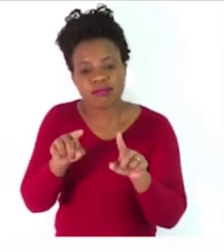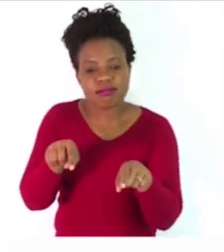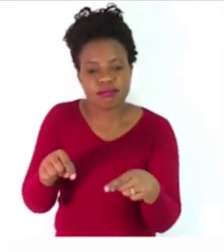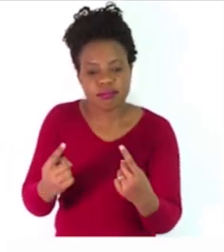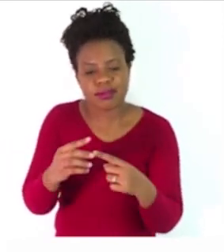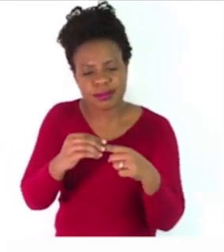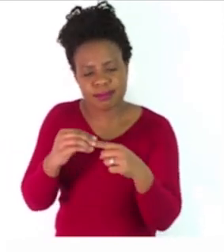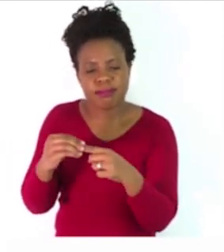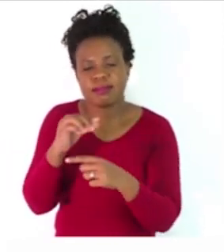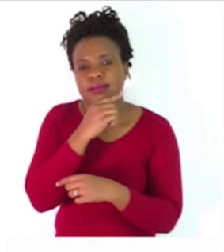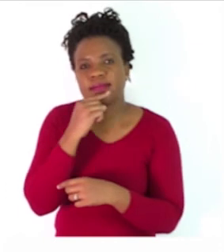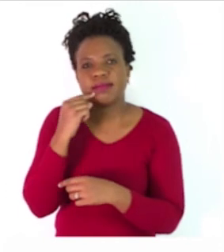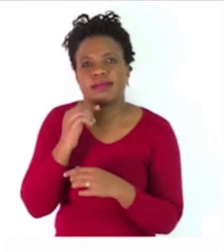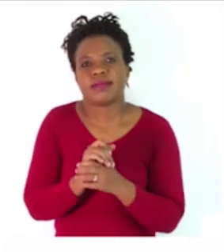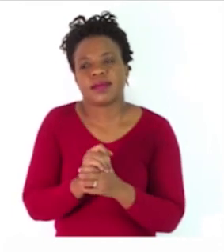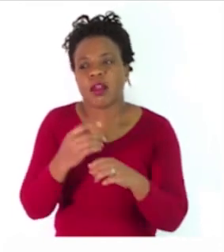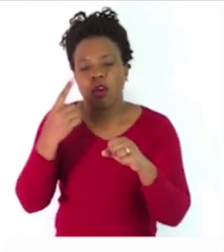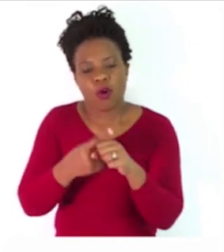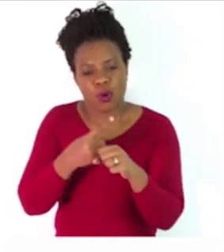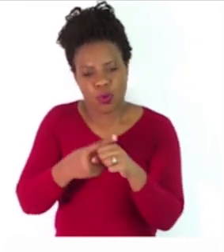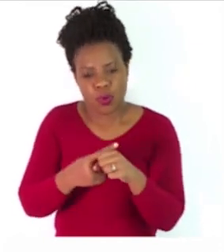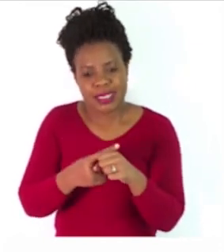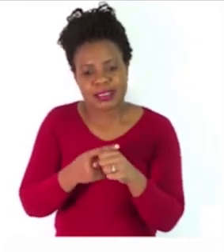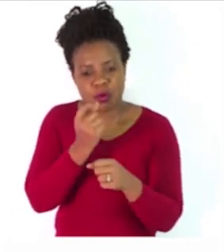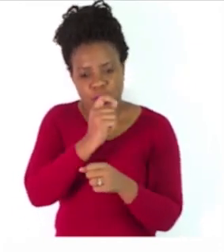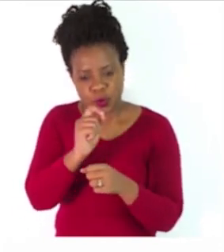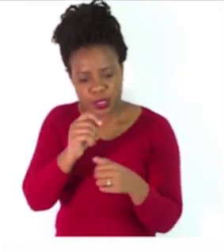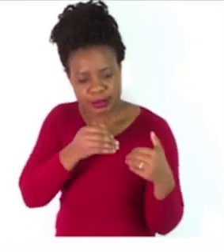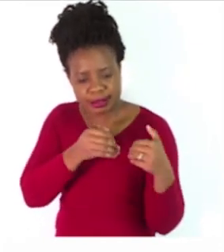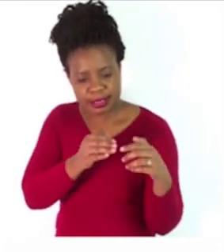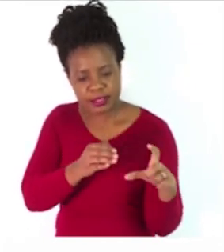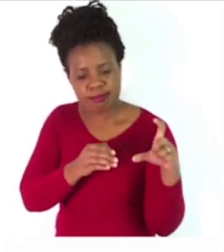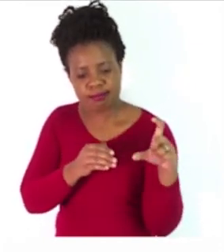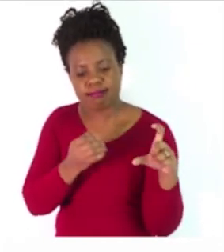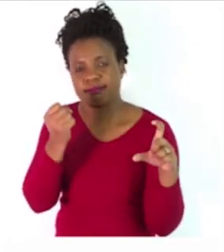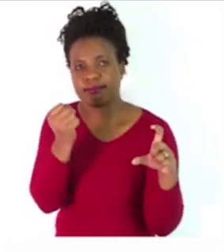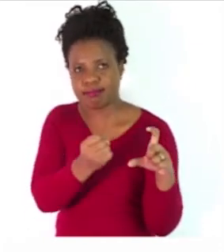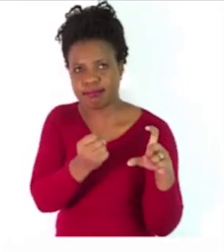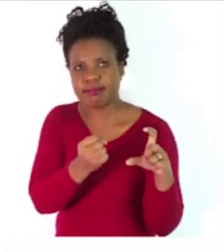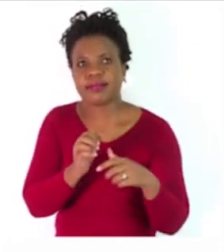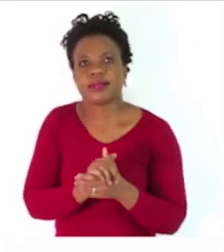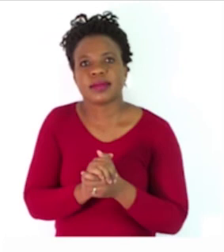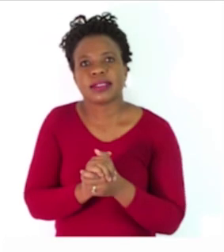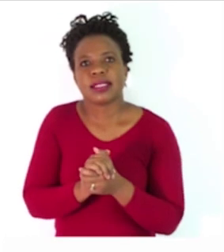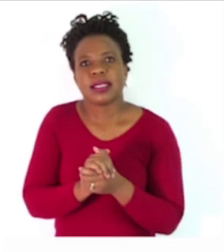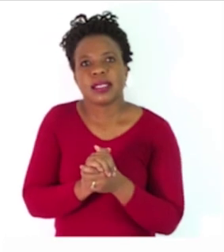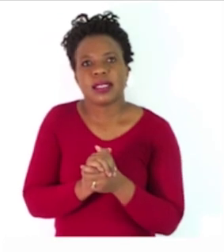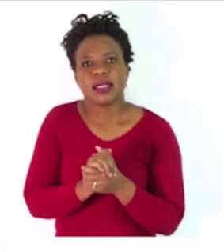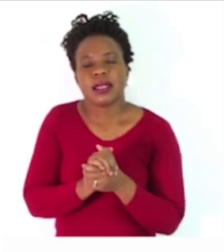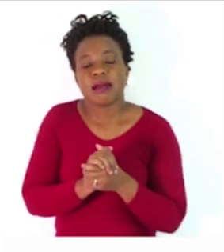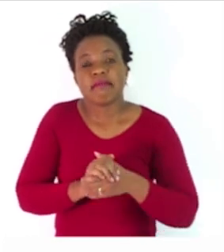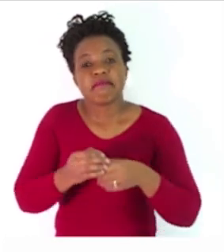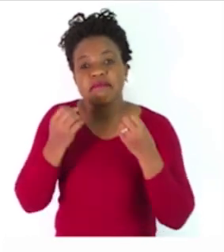They always start with a capital letter. Most proper nouns are